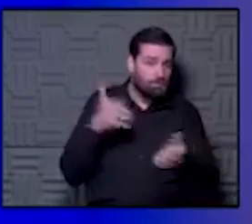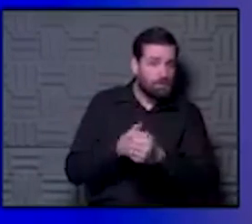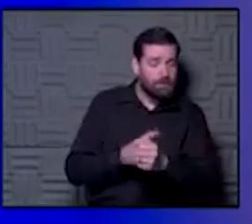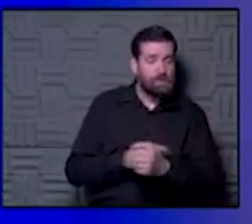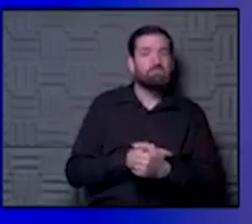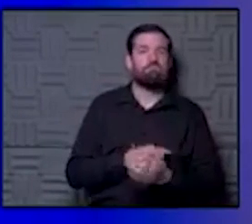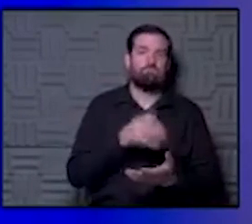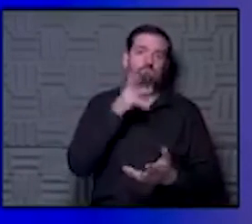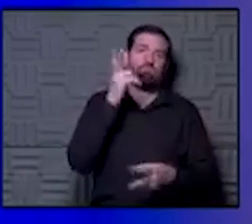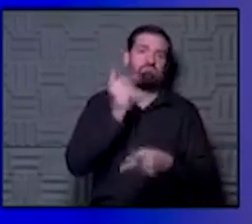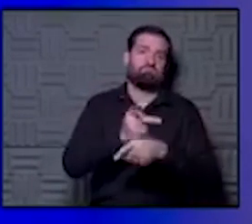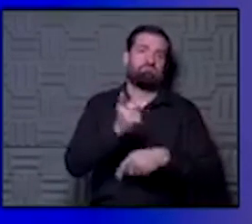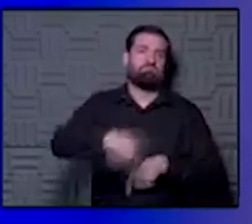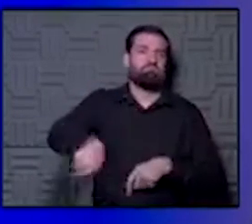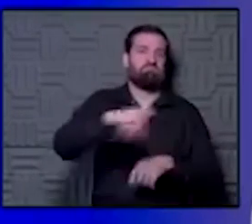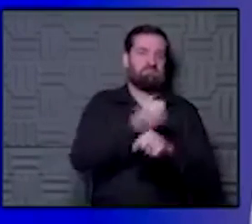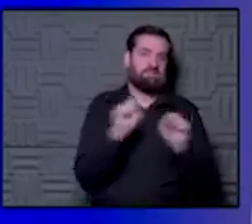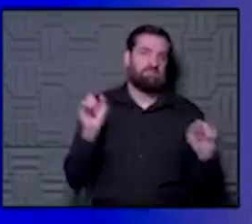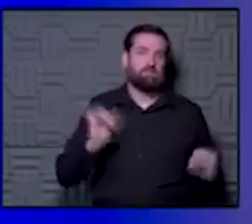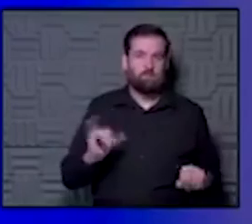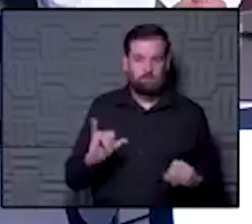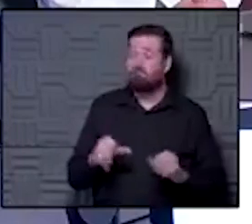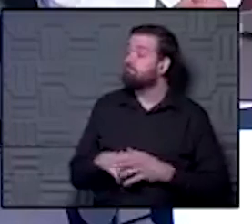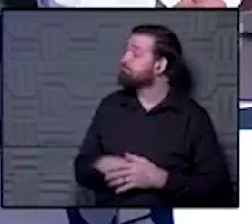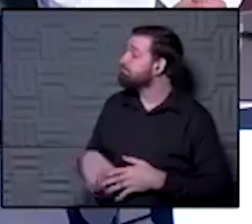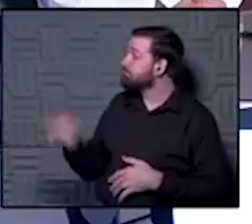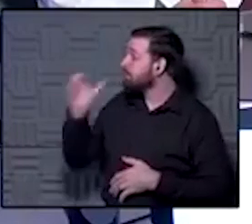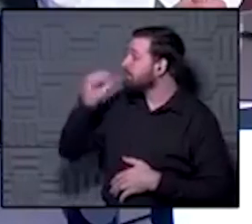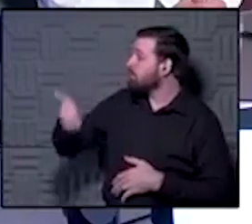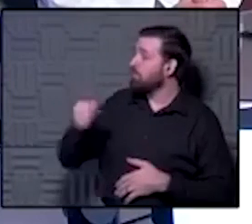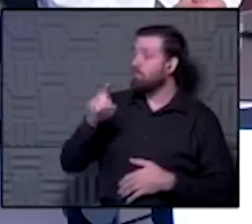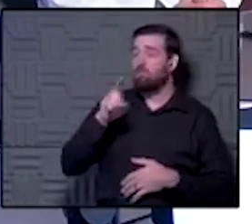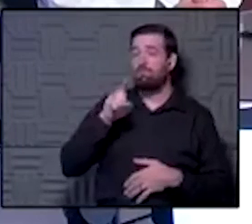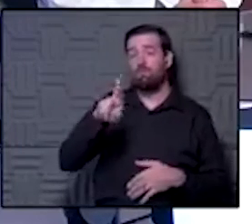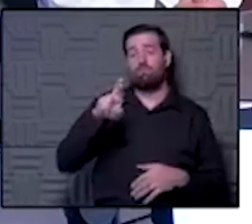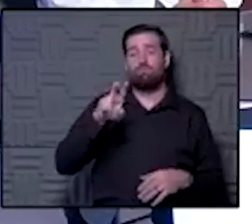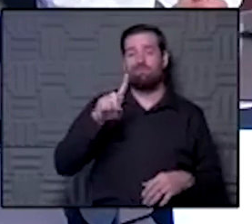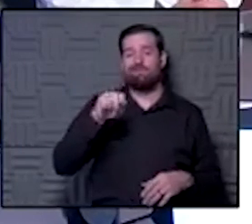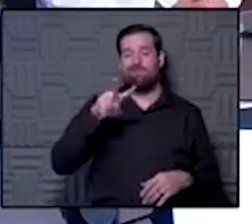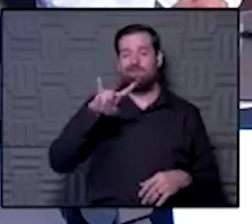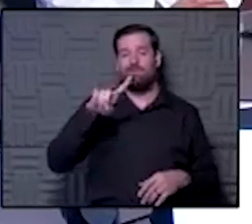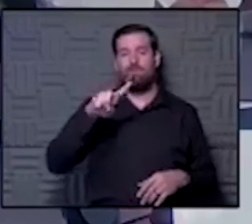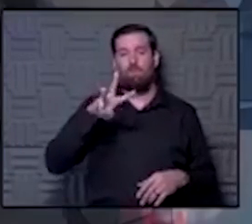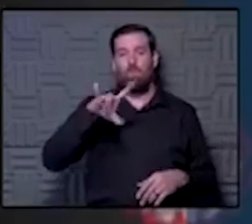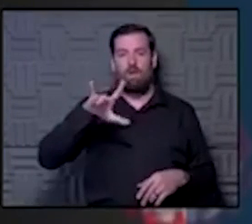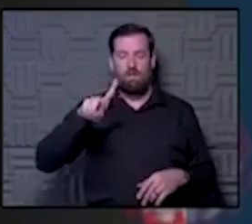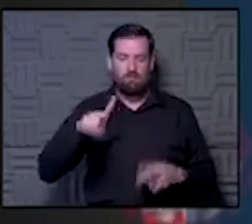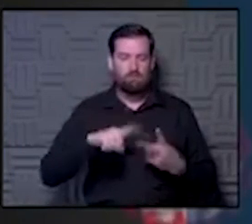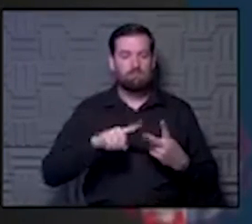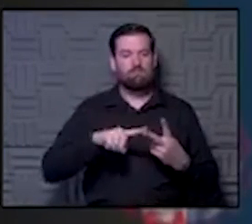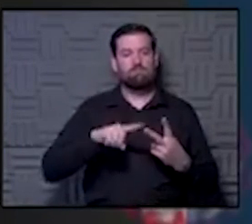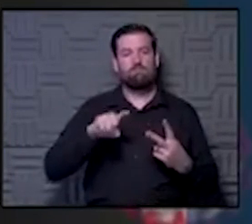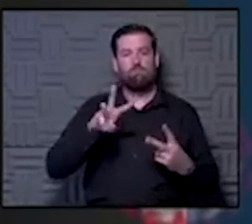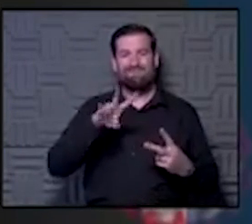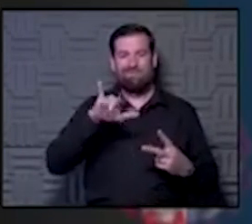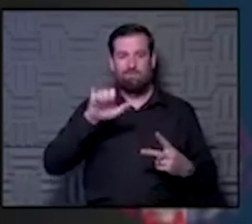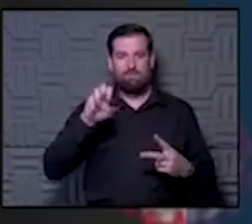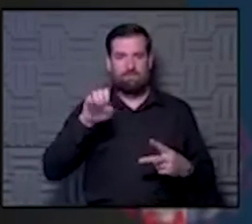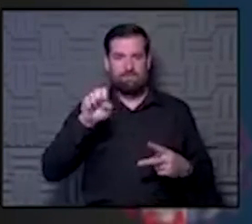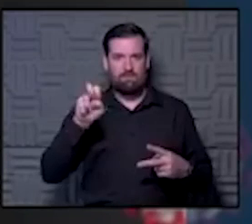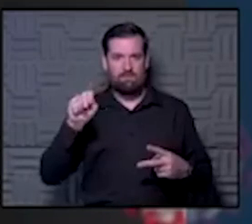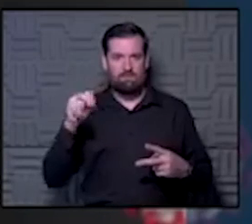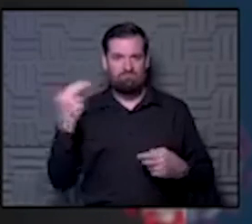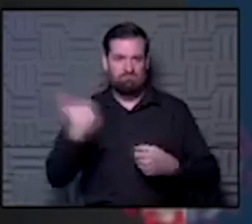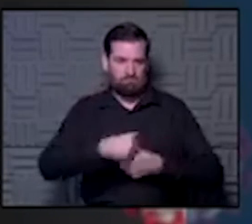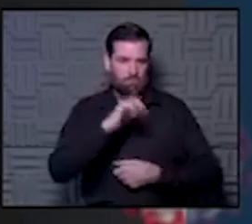that will help keep everybody safe as well. Hey, tomorrow, Dr. David Wild and Lance Williamson and Infection Prevention and Control join